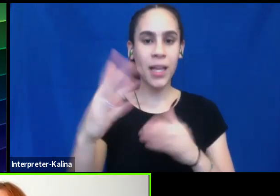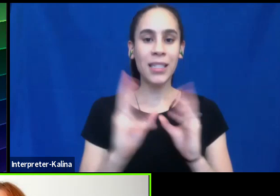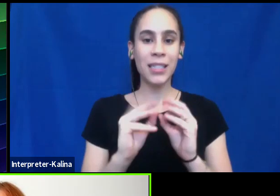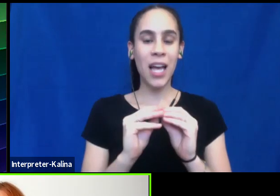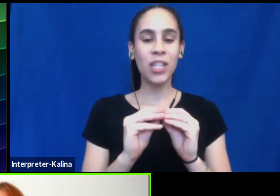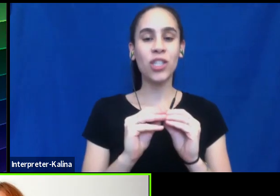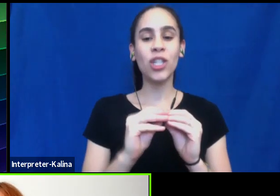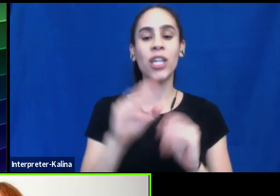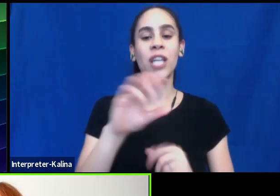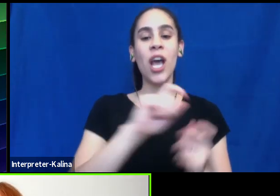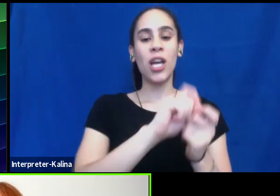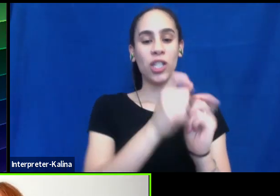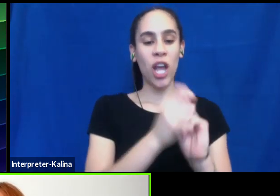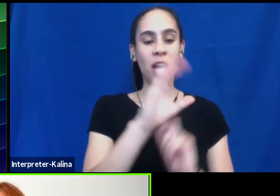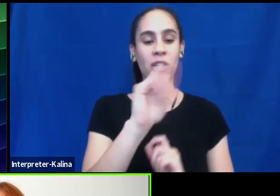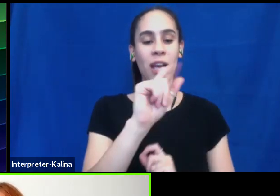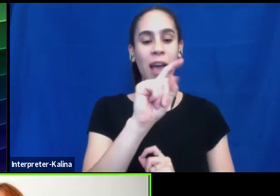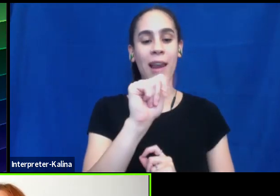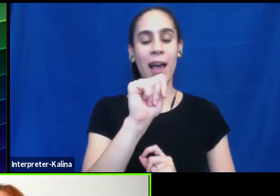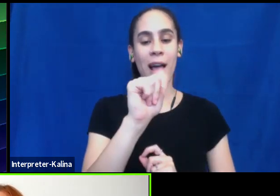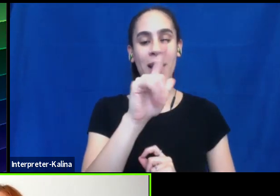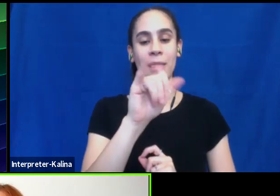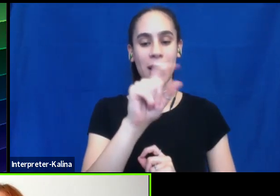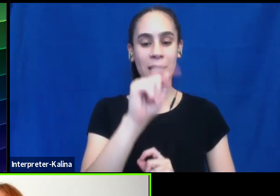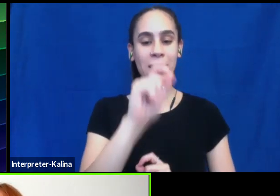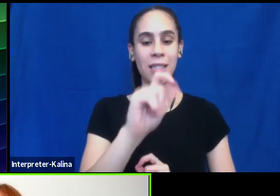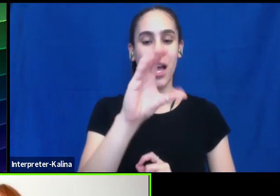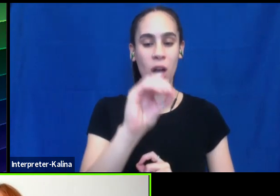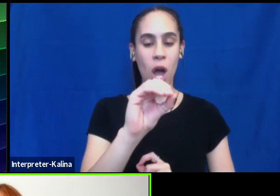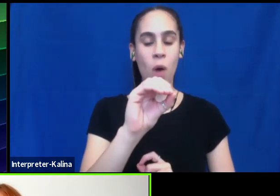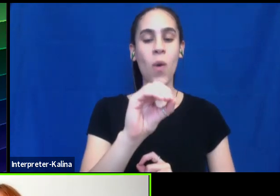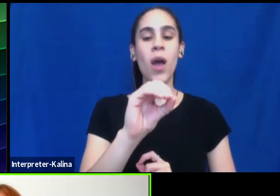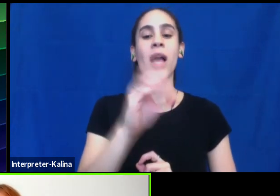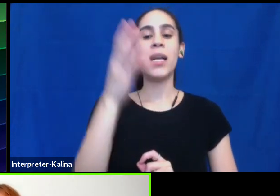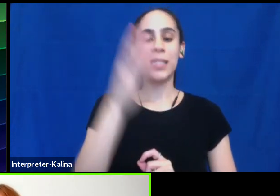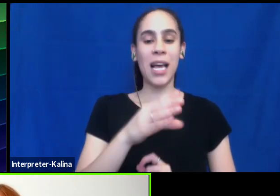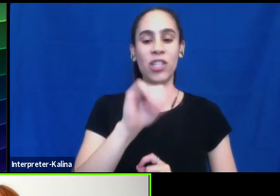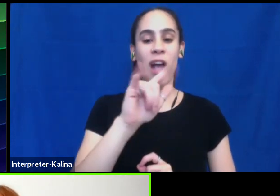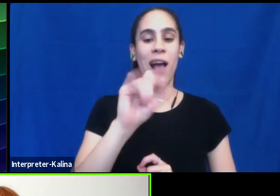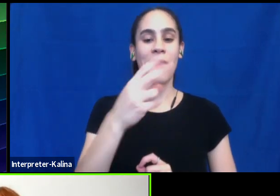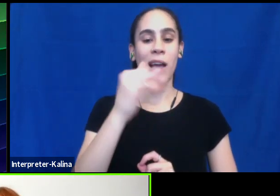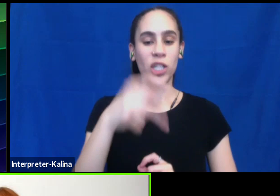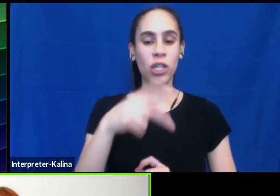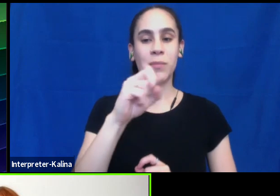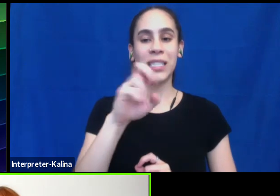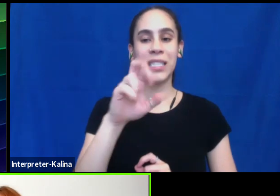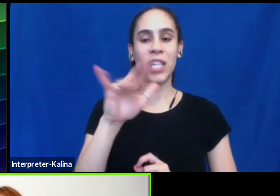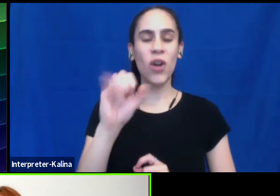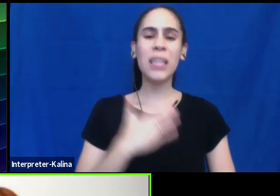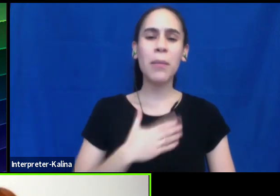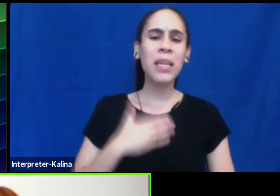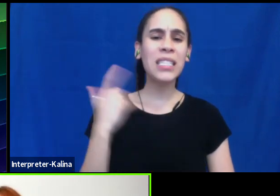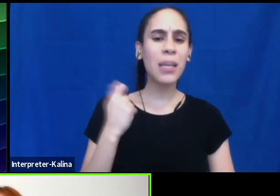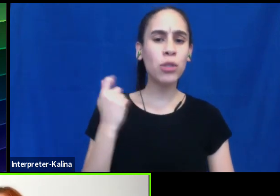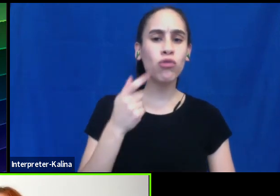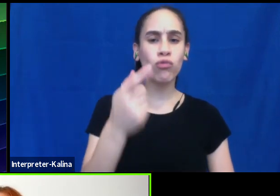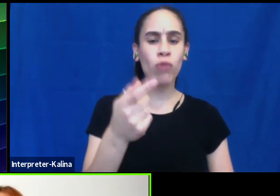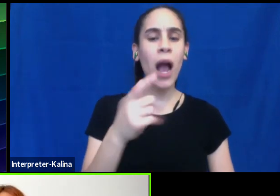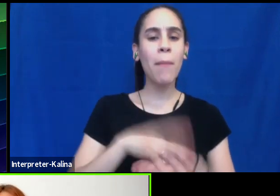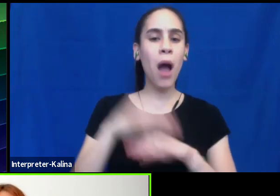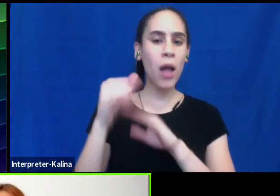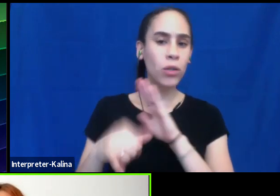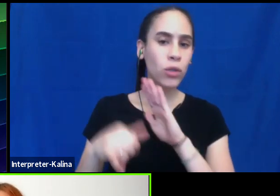.co slash allyship series. And please do subscribe to the podcast and the YouTube channel and, um, give us a thumbs up,